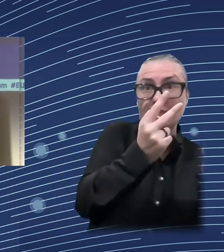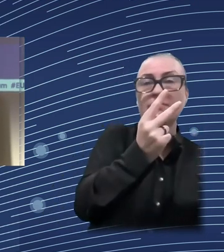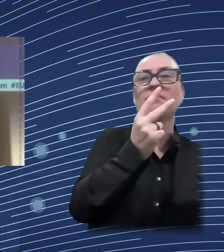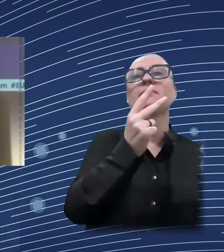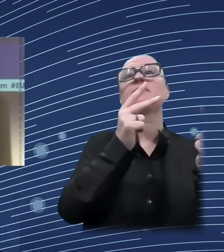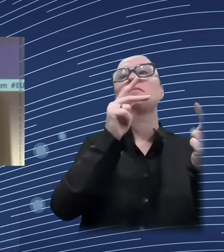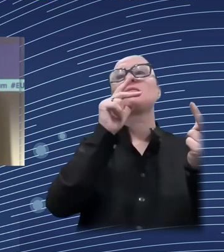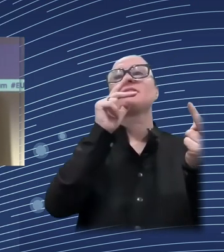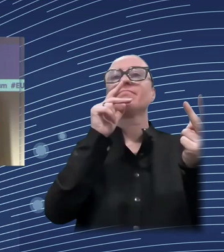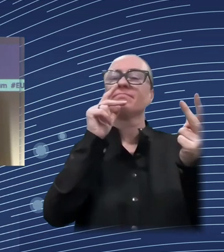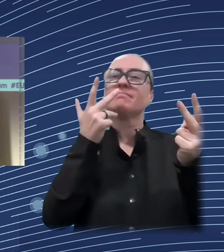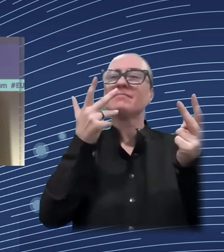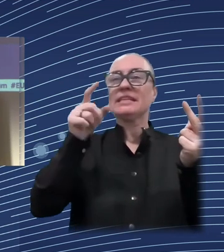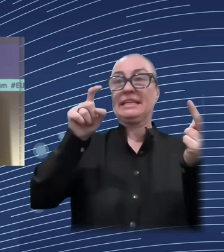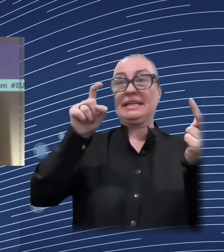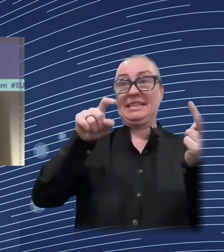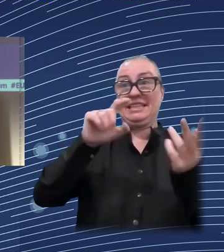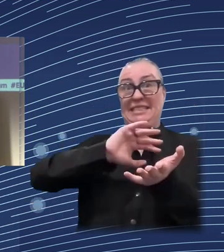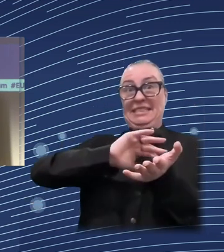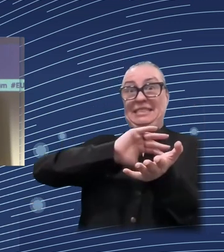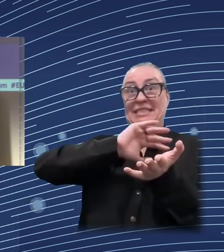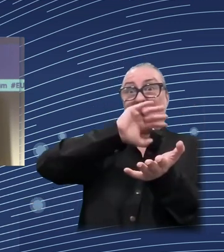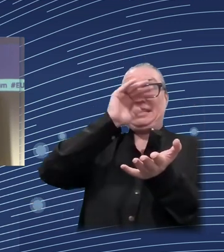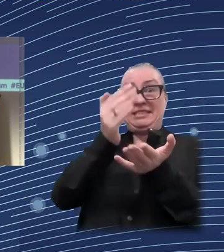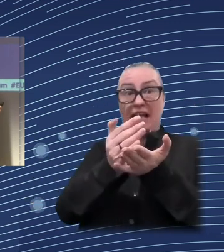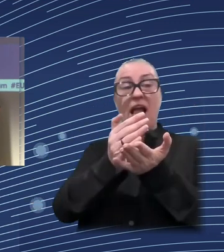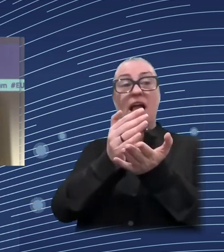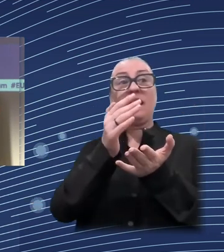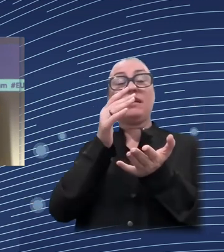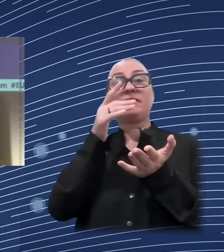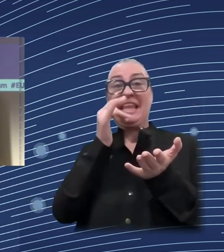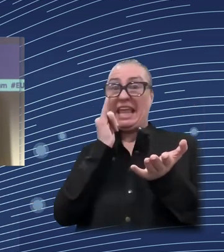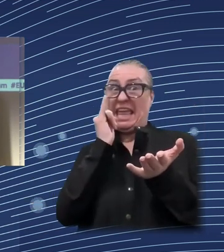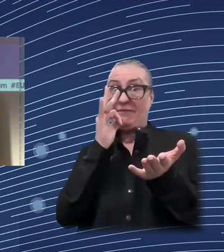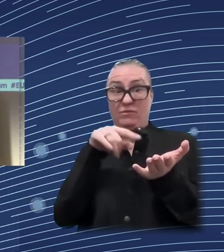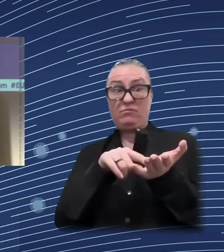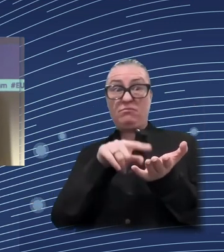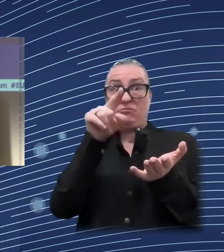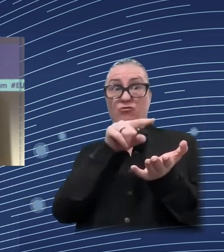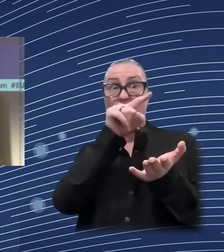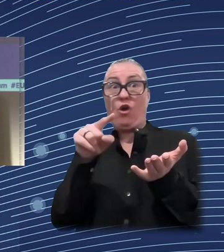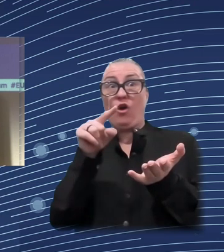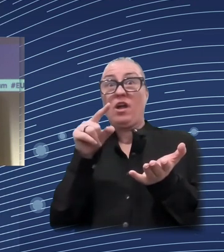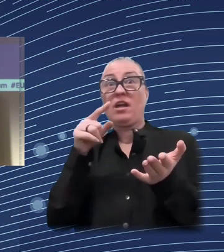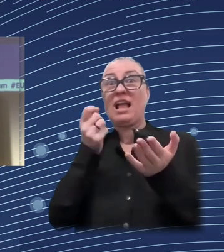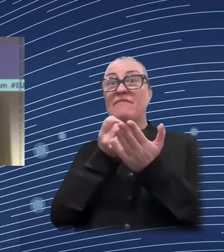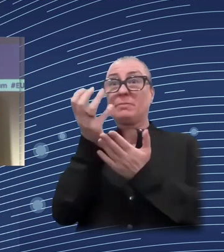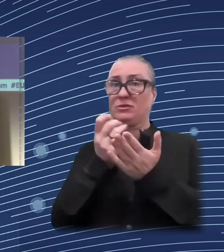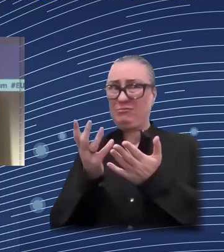But we need to be very careful on inferring what we know from the past in order to understand what is coming.